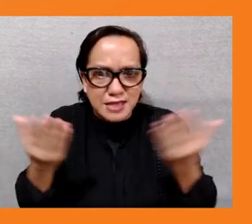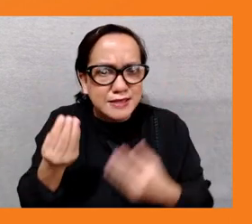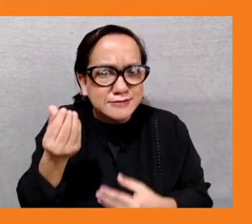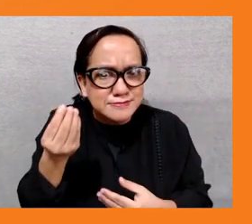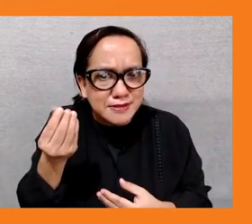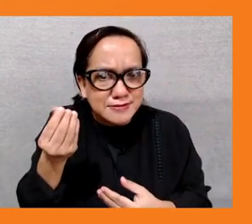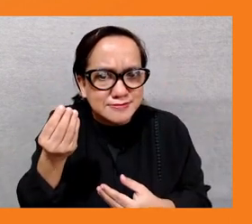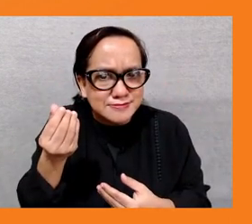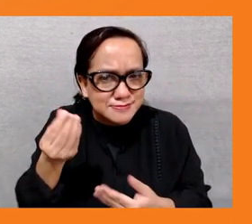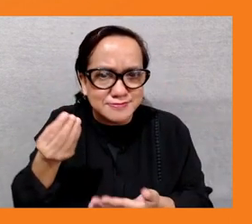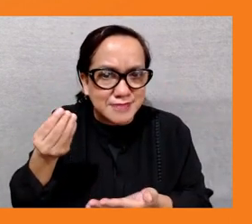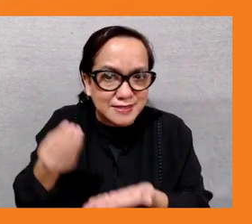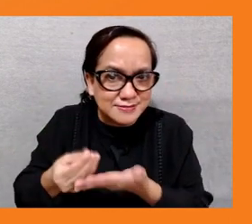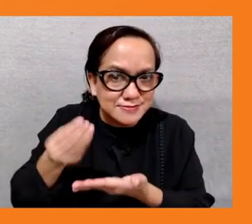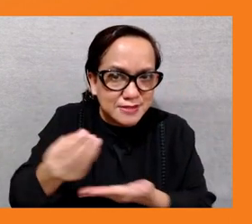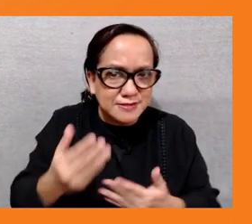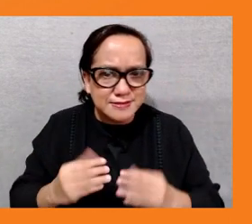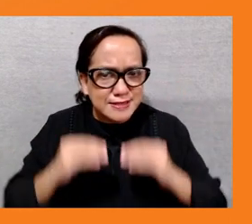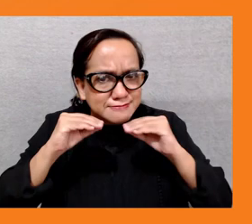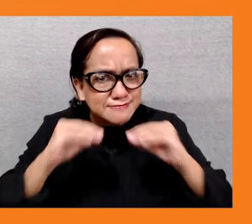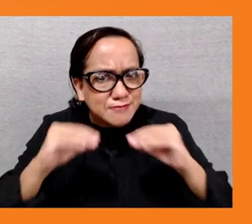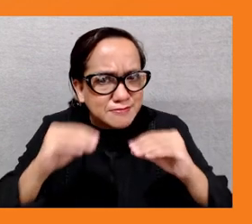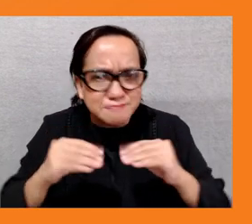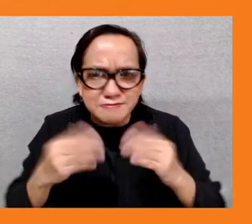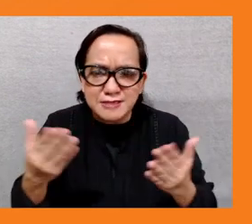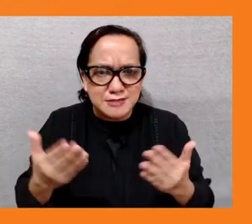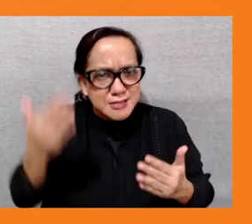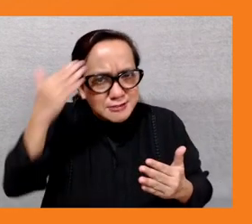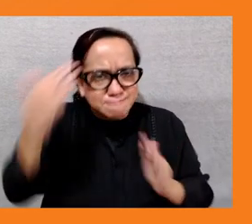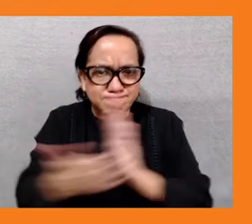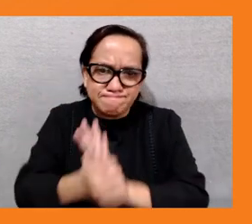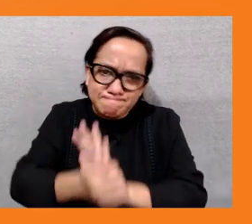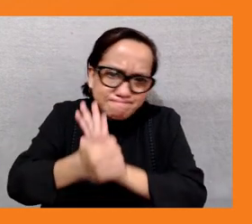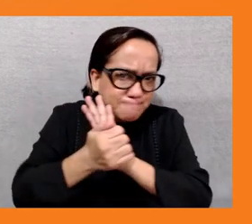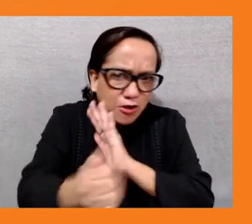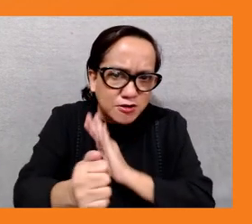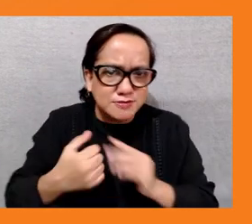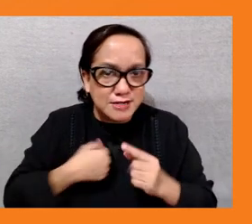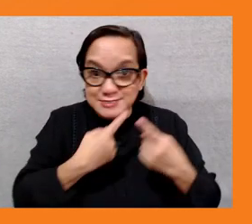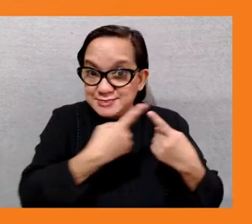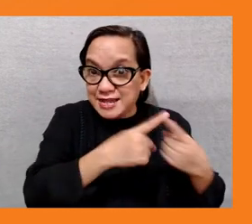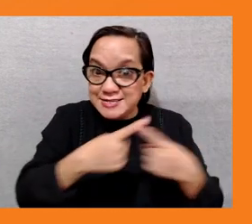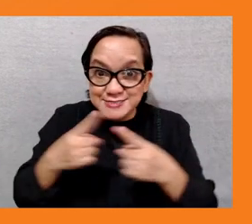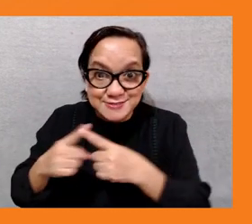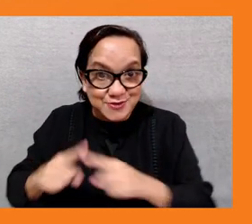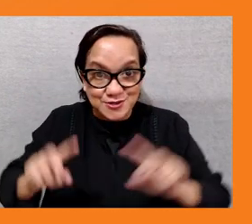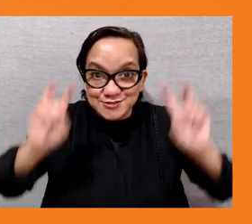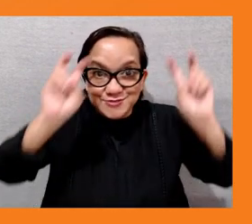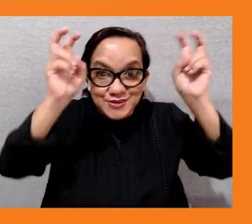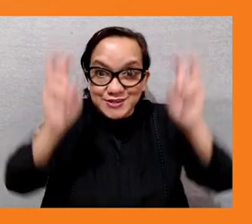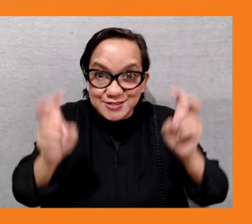and awareness of issues for young people but at the same time enabling them to partner with adult stakeholders